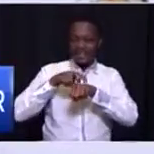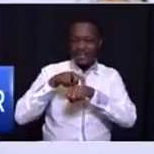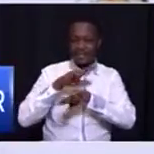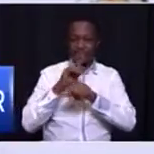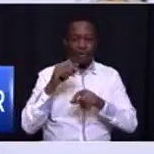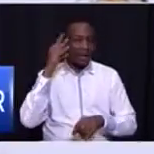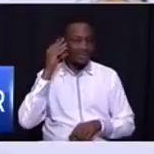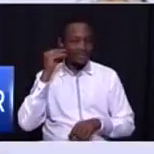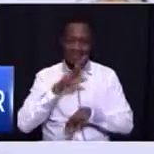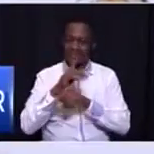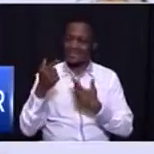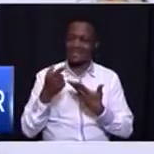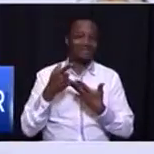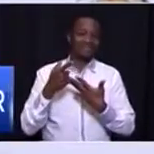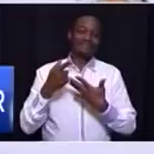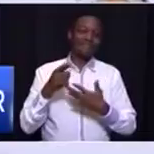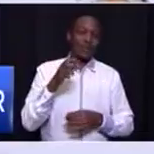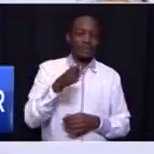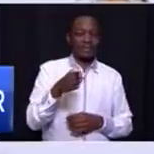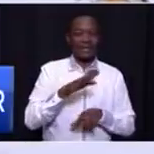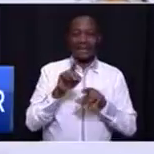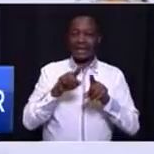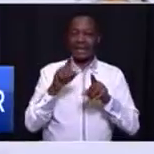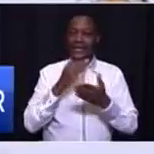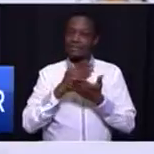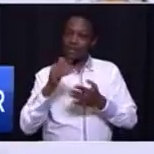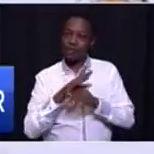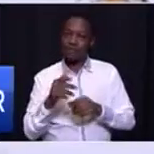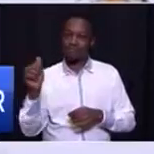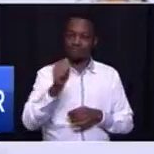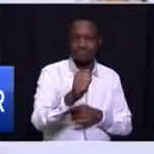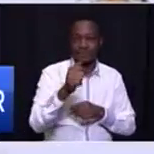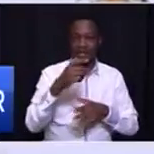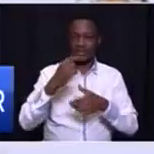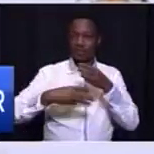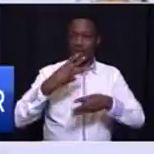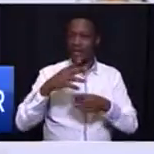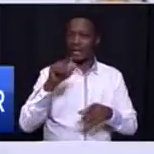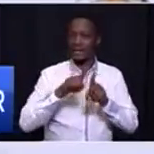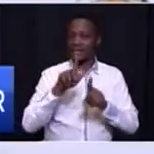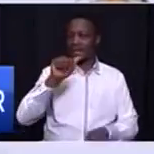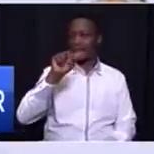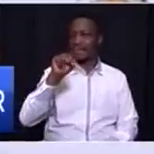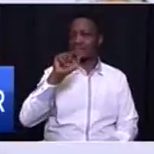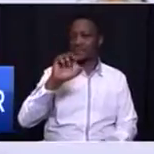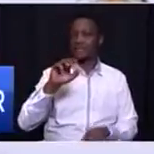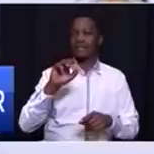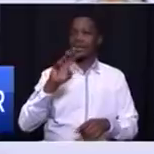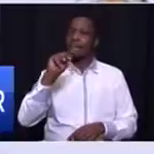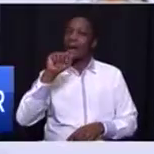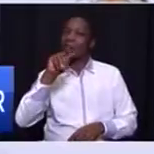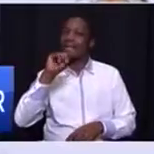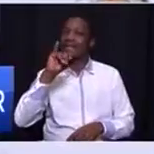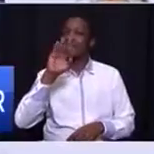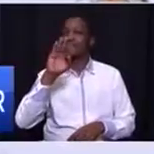not be there as part of implementing the ANC manifesto resolution. In this